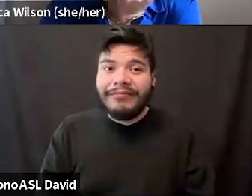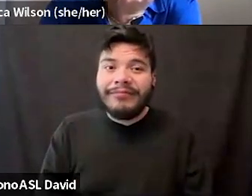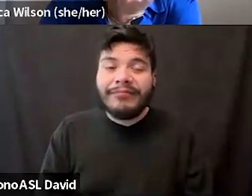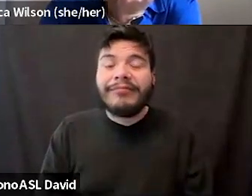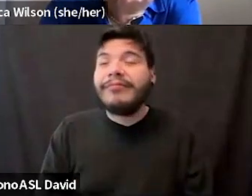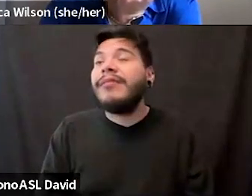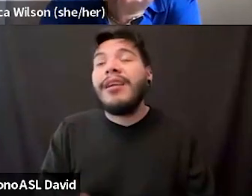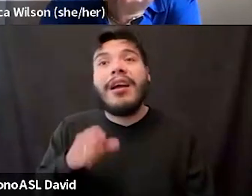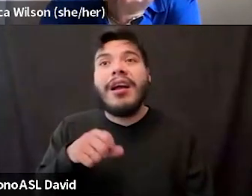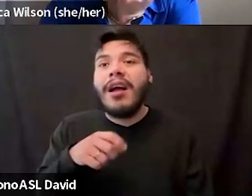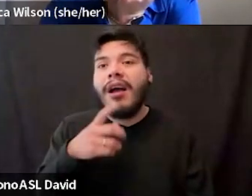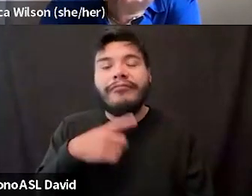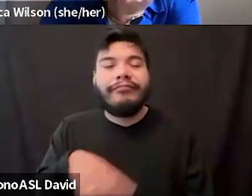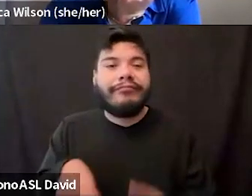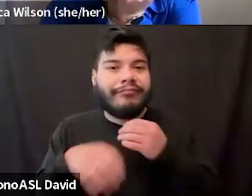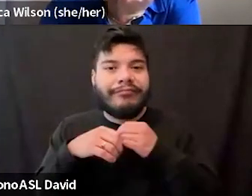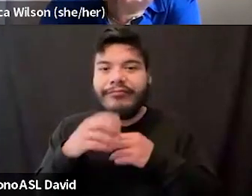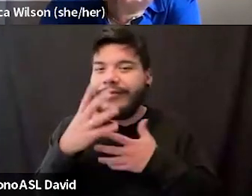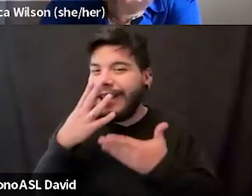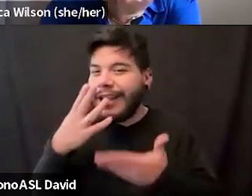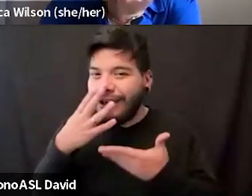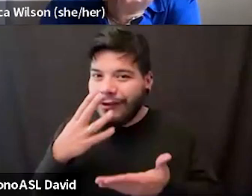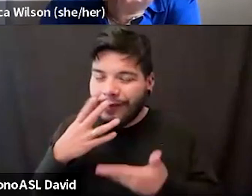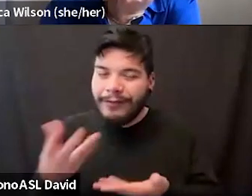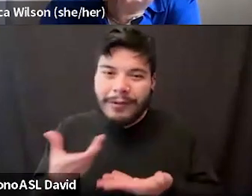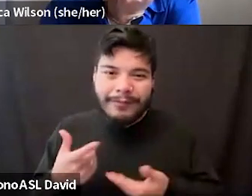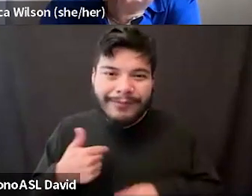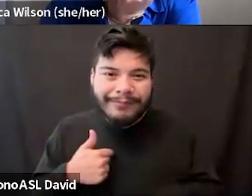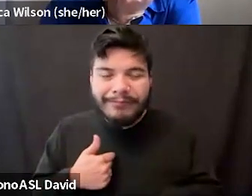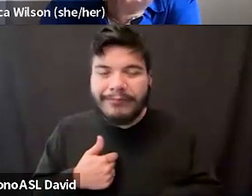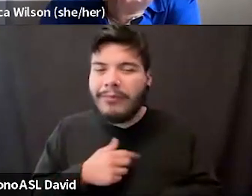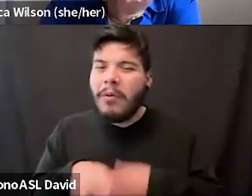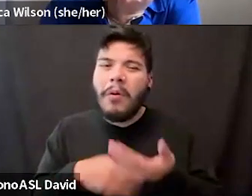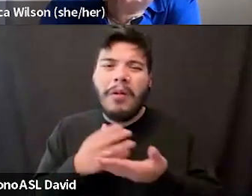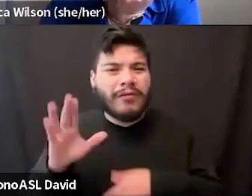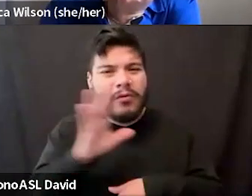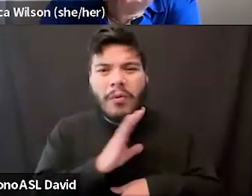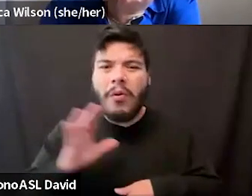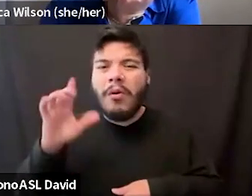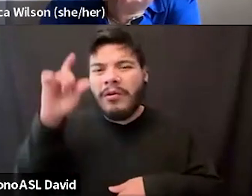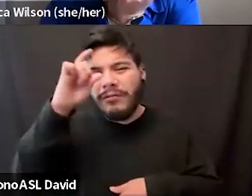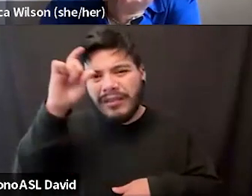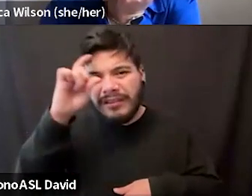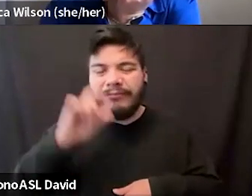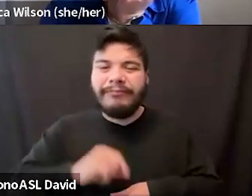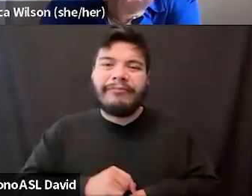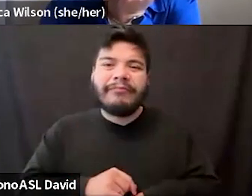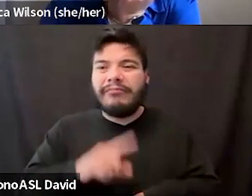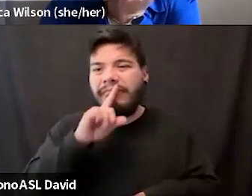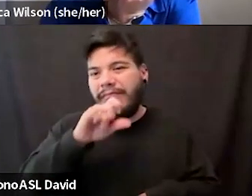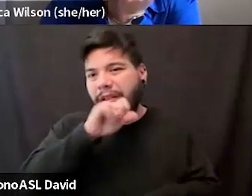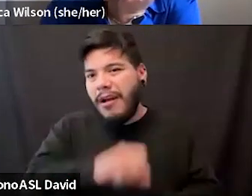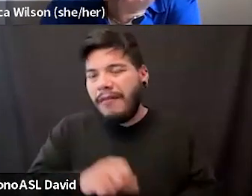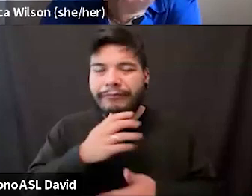Yes. I would just also say thank you for having me and for the wisdom that everybody shared. I really love and appreciate